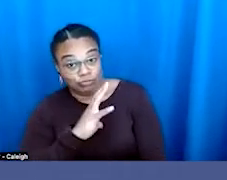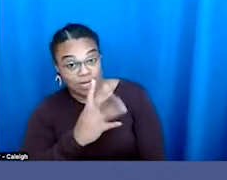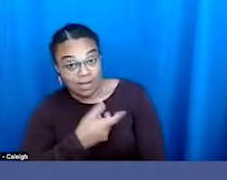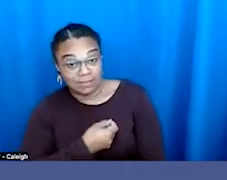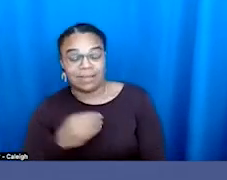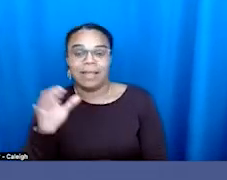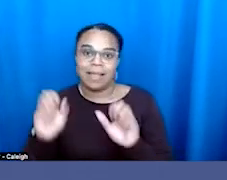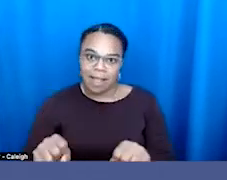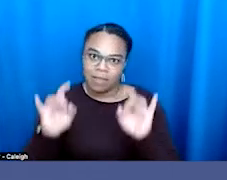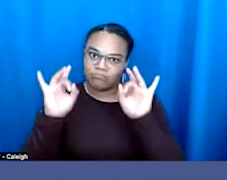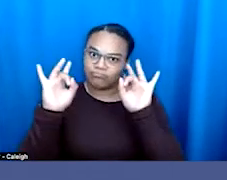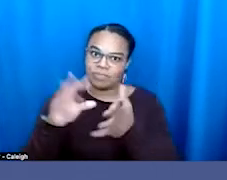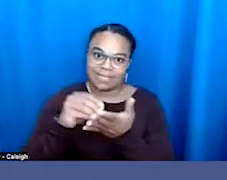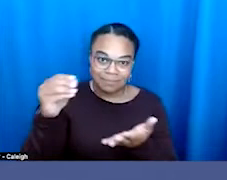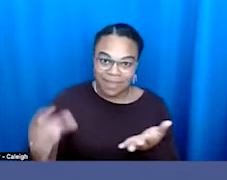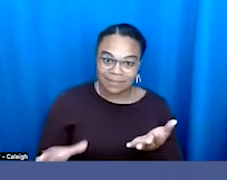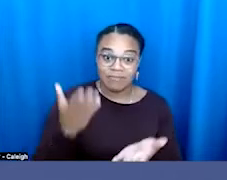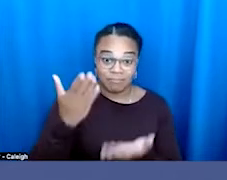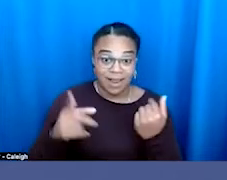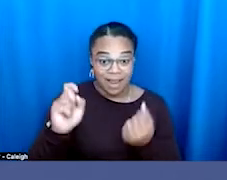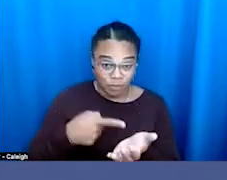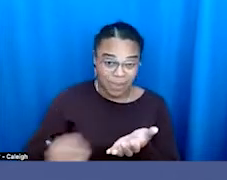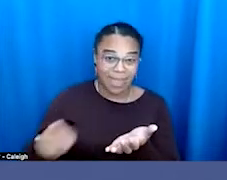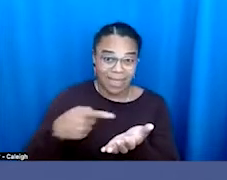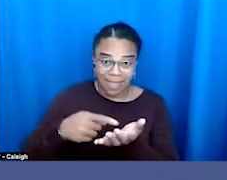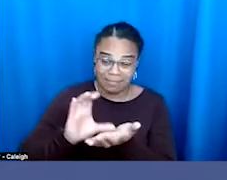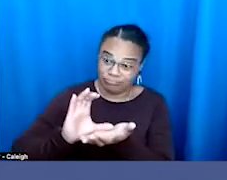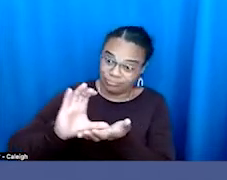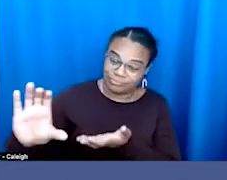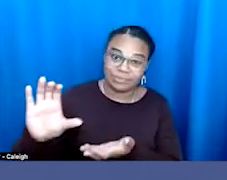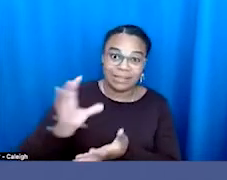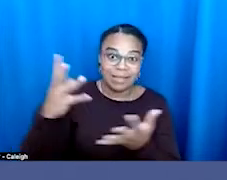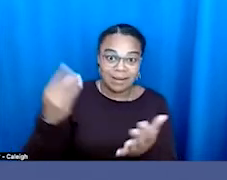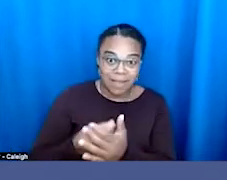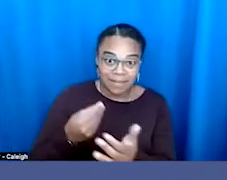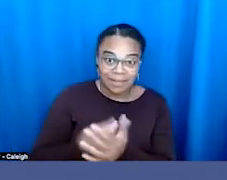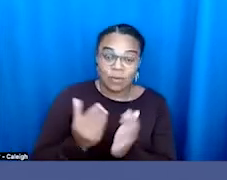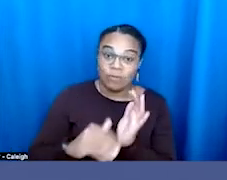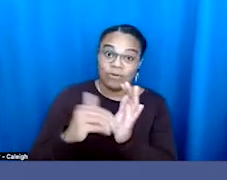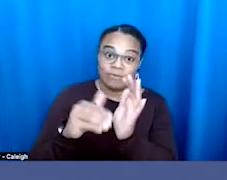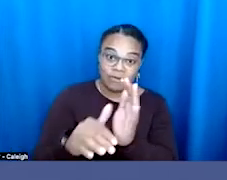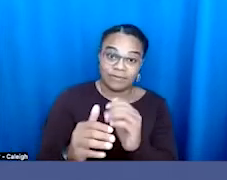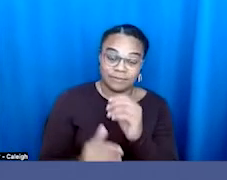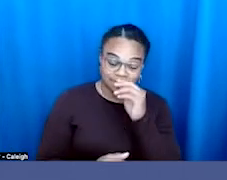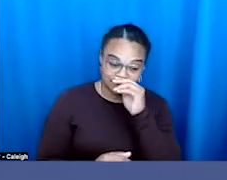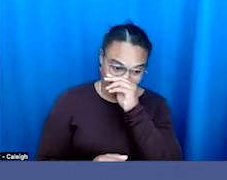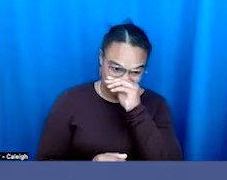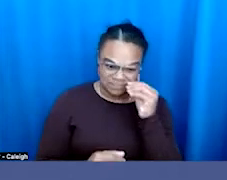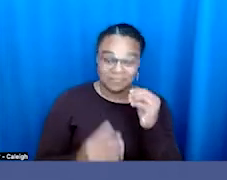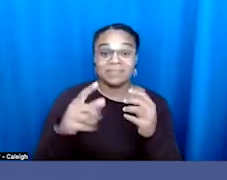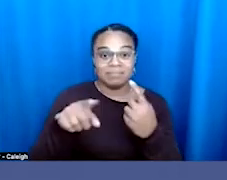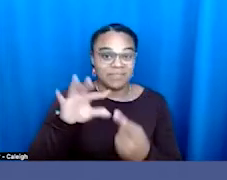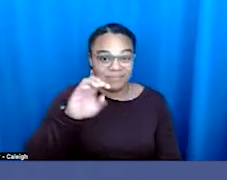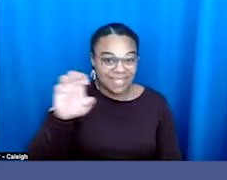expensive. You might have to pay hundreds upon hundreds of dollars time and time again in these fees